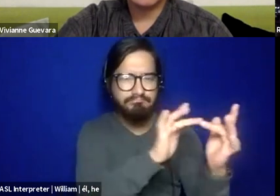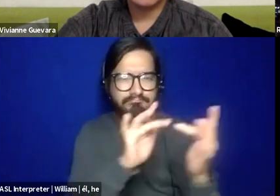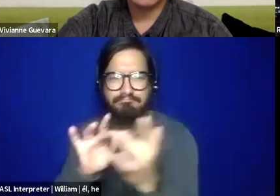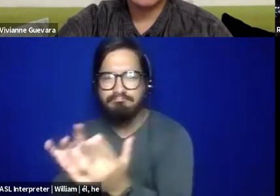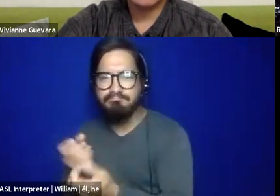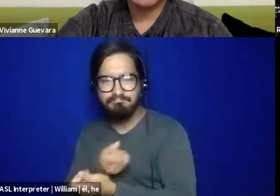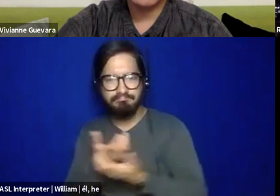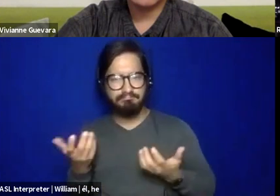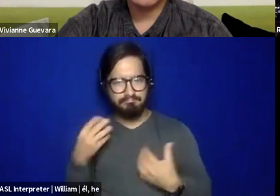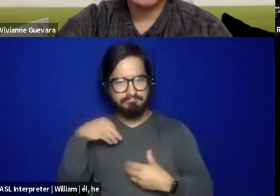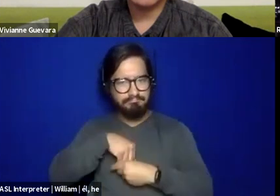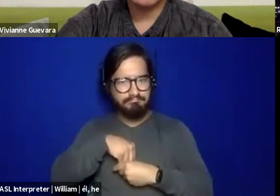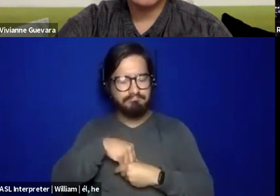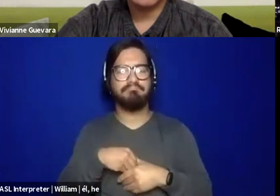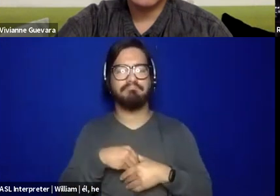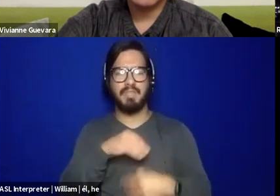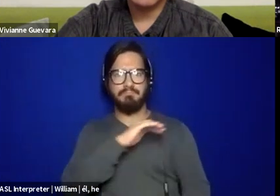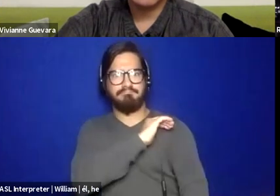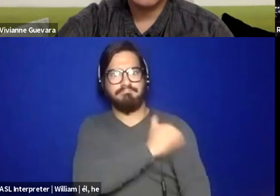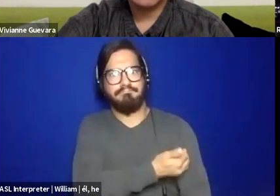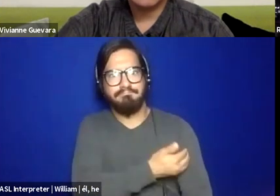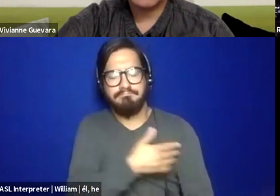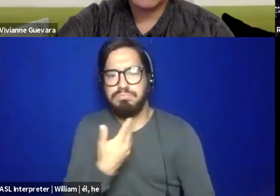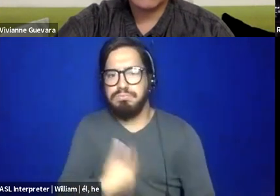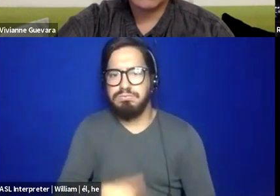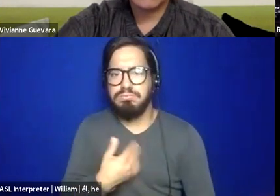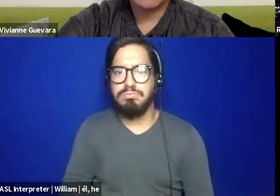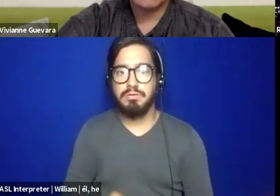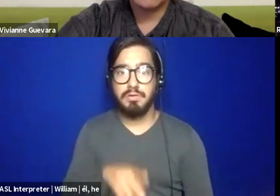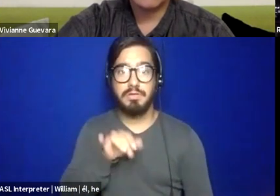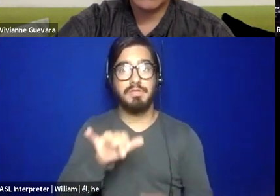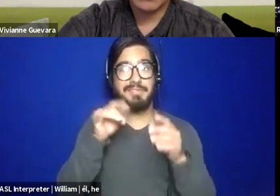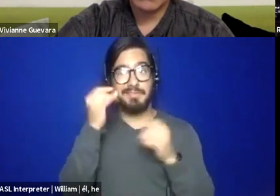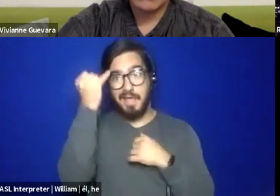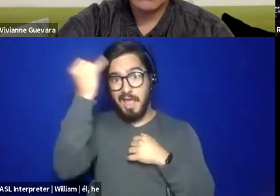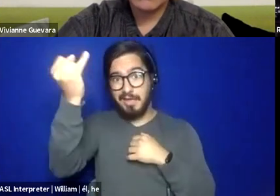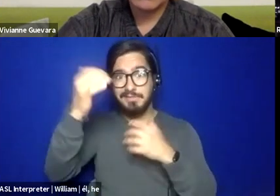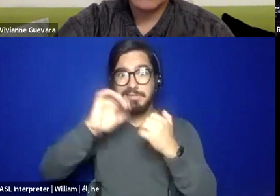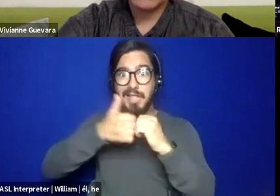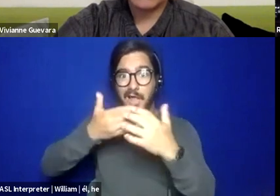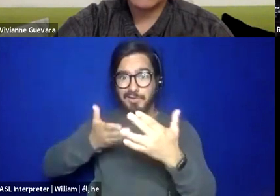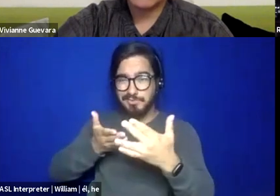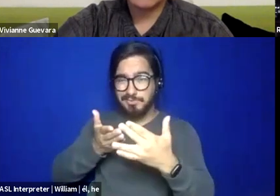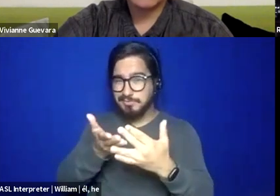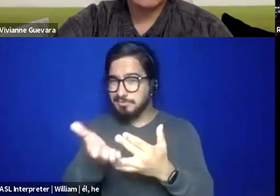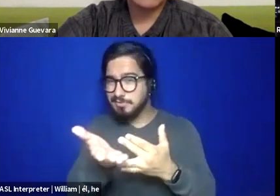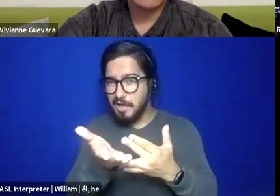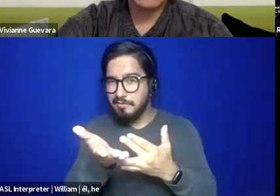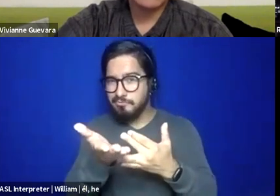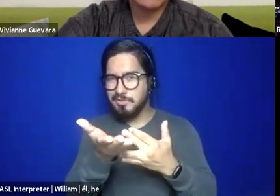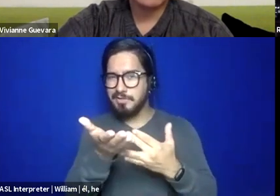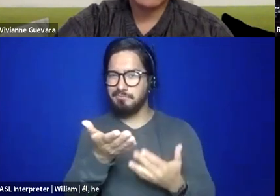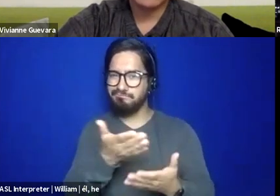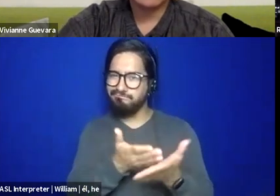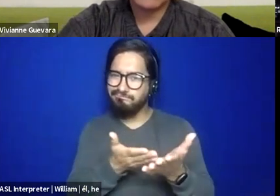Yeah, so powerful, you know, and this idea of being able to navigate, um, some of this is really being able to